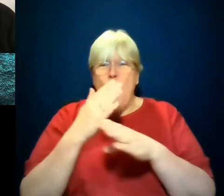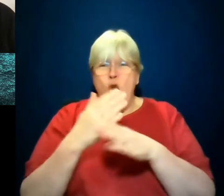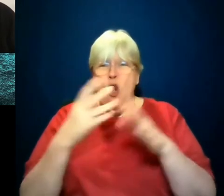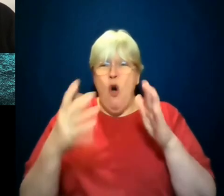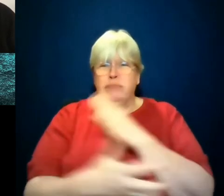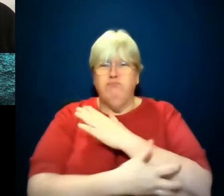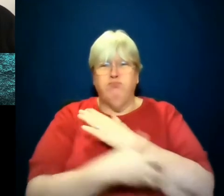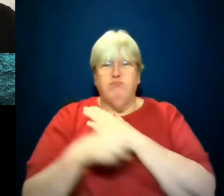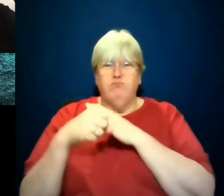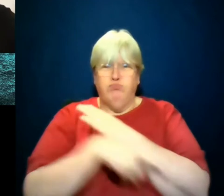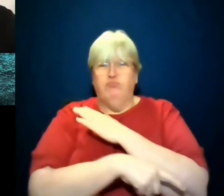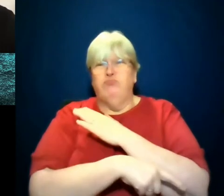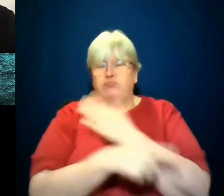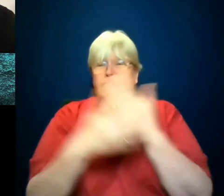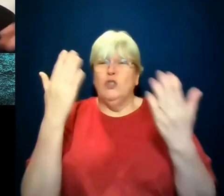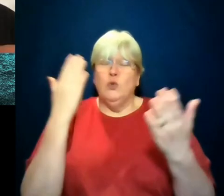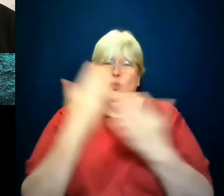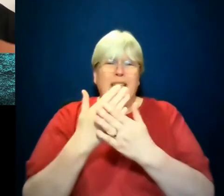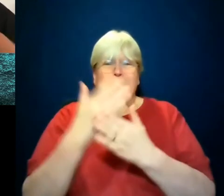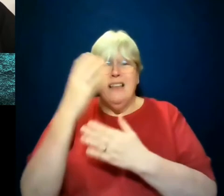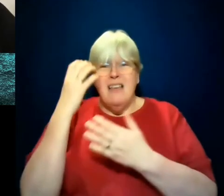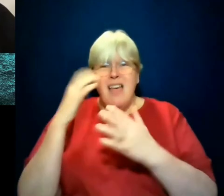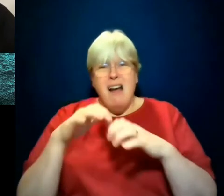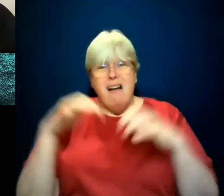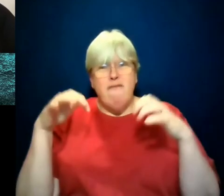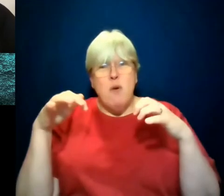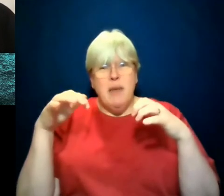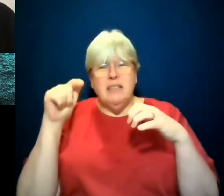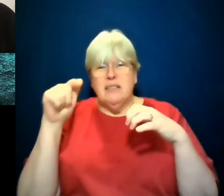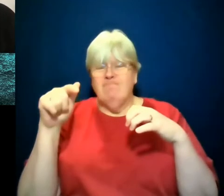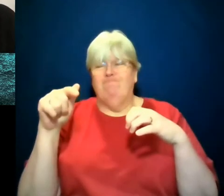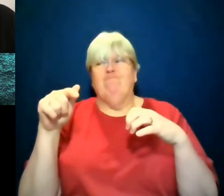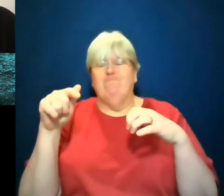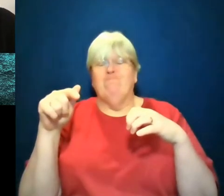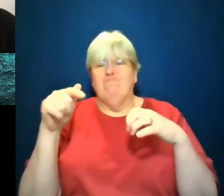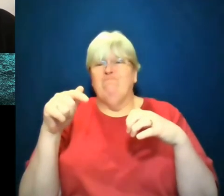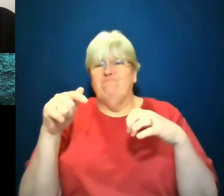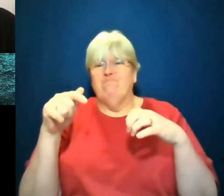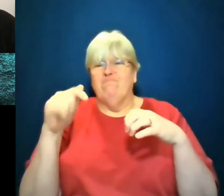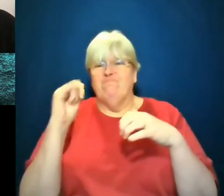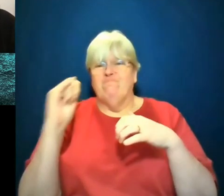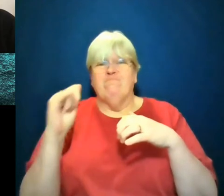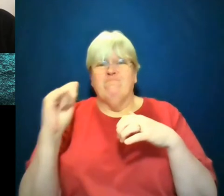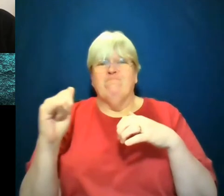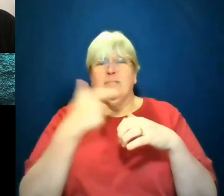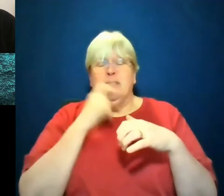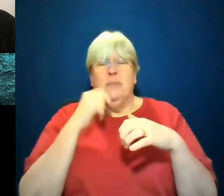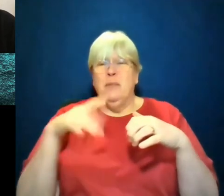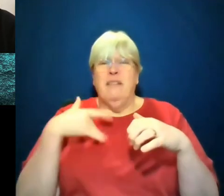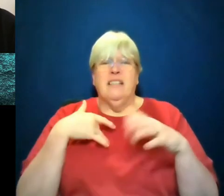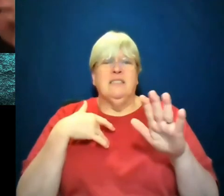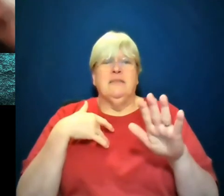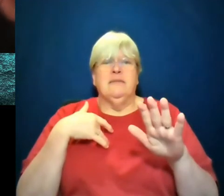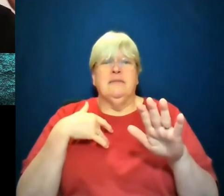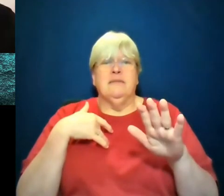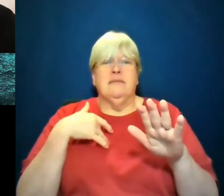And then you see this man get killed by the government. And I think that was fueling a lot of it. And then frankly, a lot of it became performative. Then a lot of it